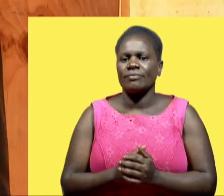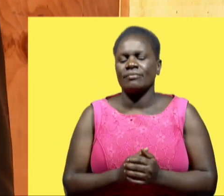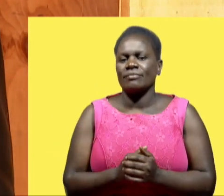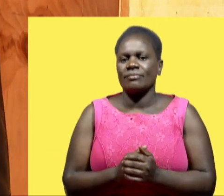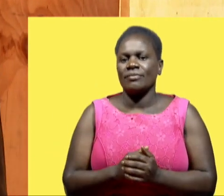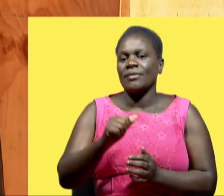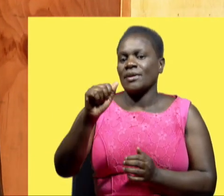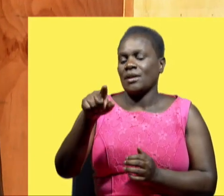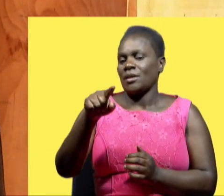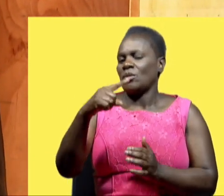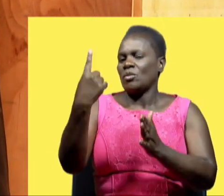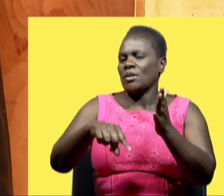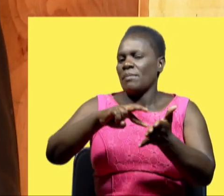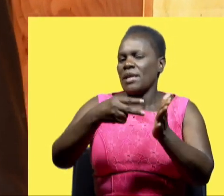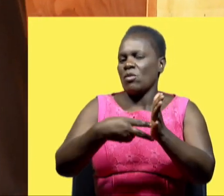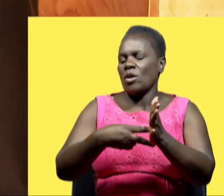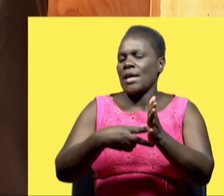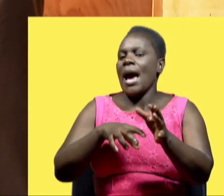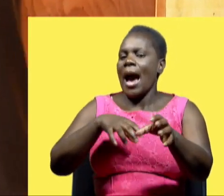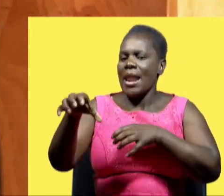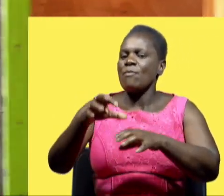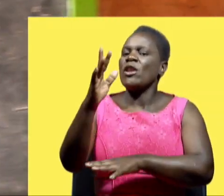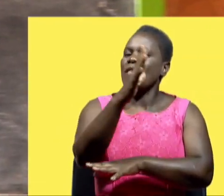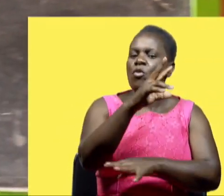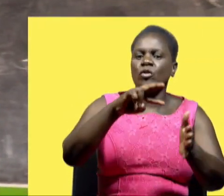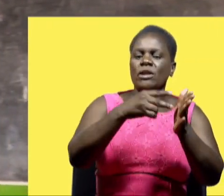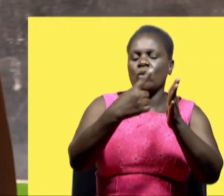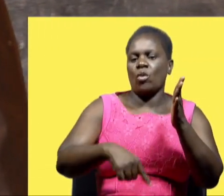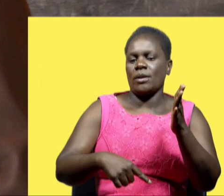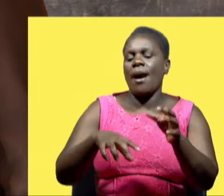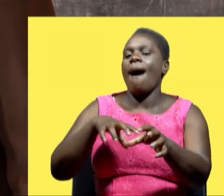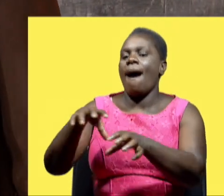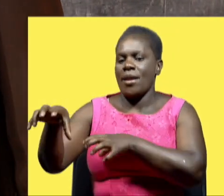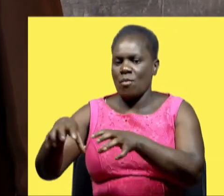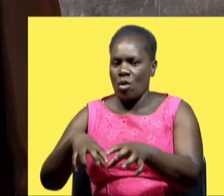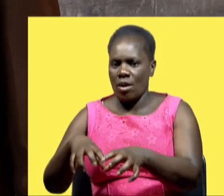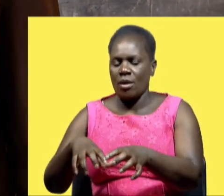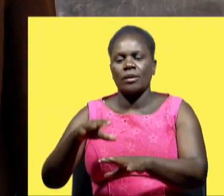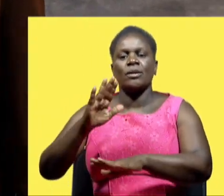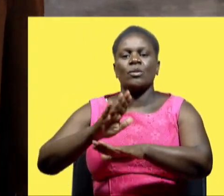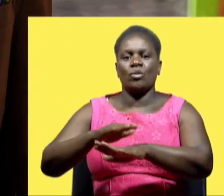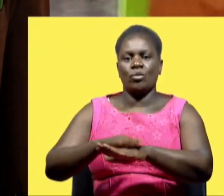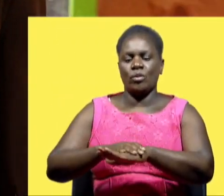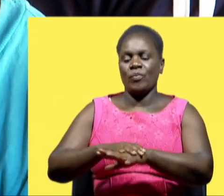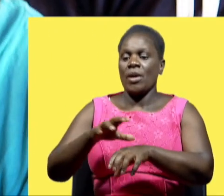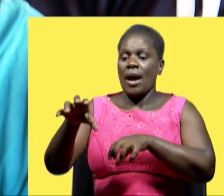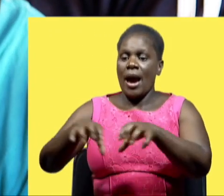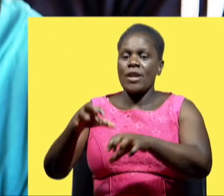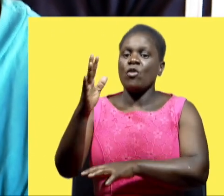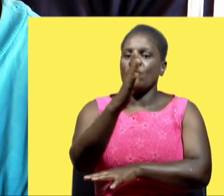Yes, what is it? Yes? Yes. Animal. Good. Wire drive